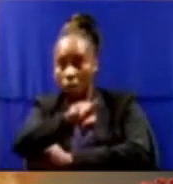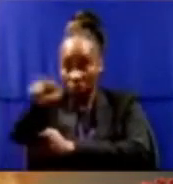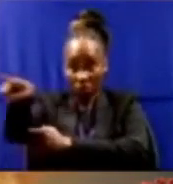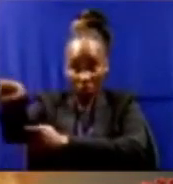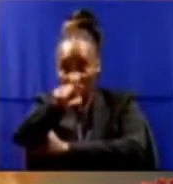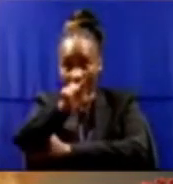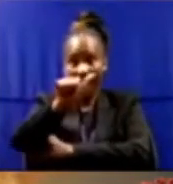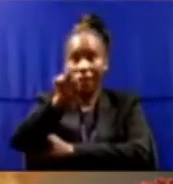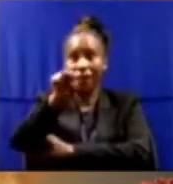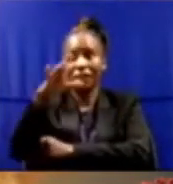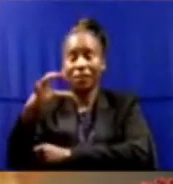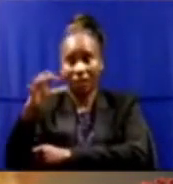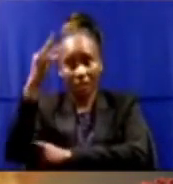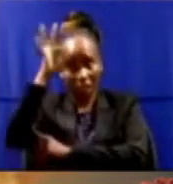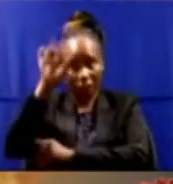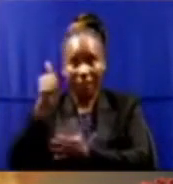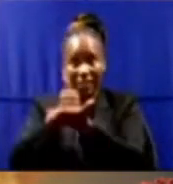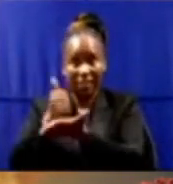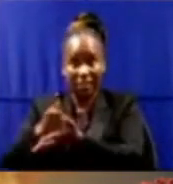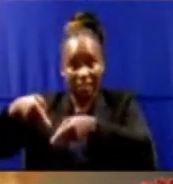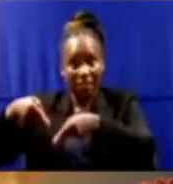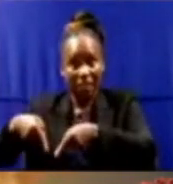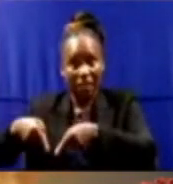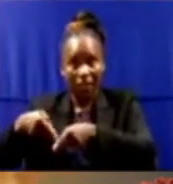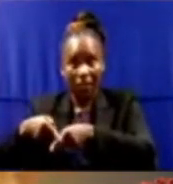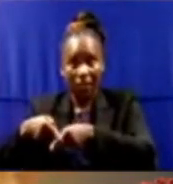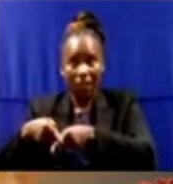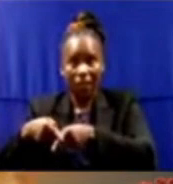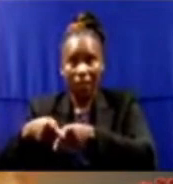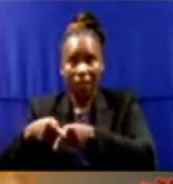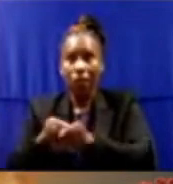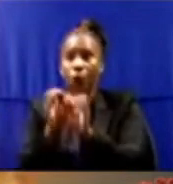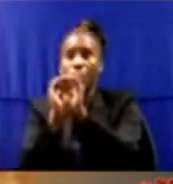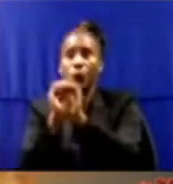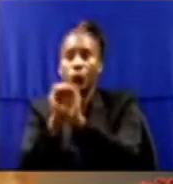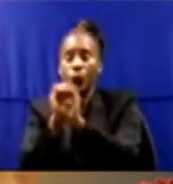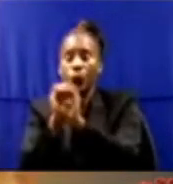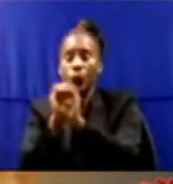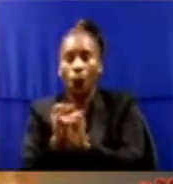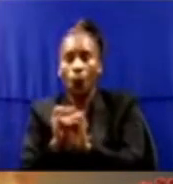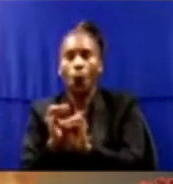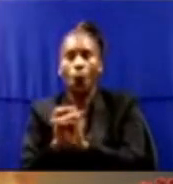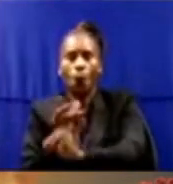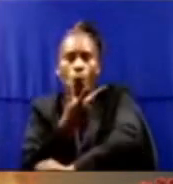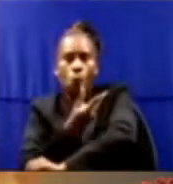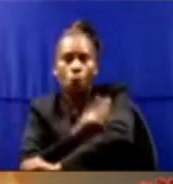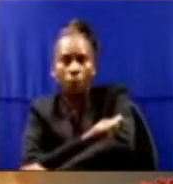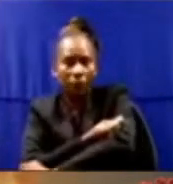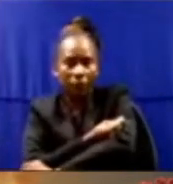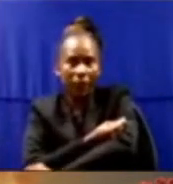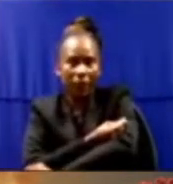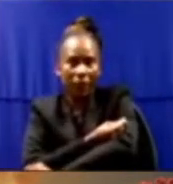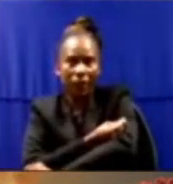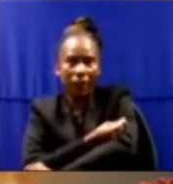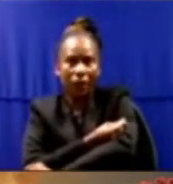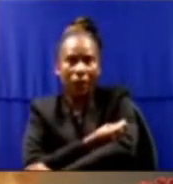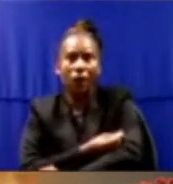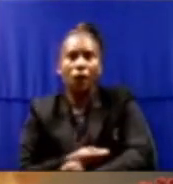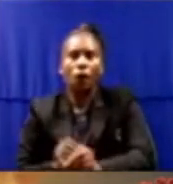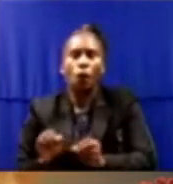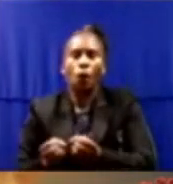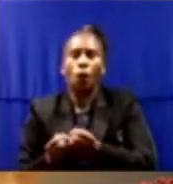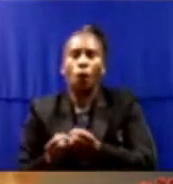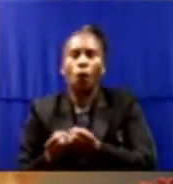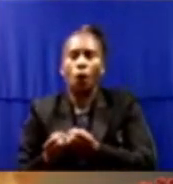you're clapping on the benches here, have not administered a single dose. The 800,000 has been done by the